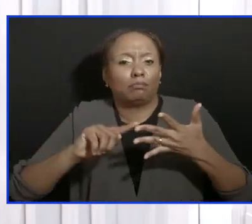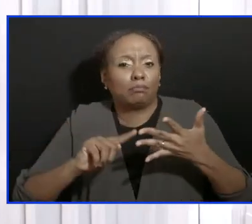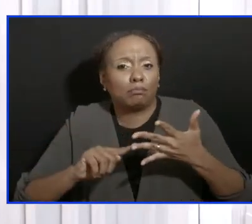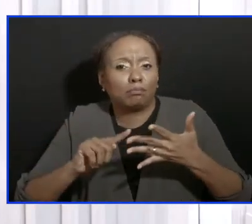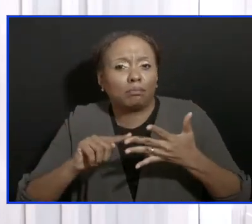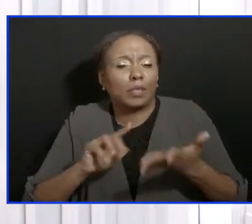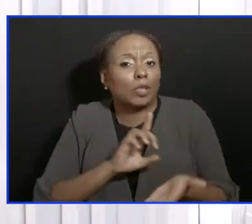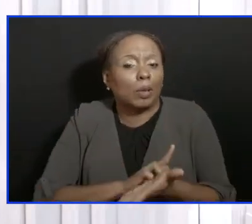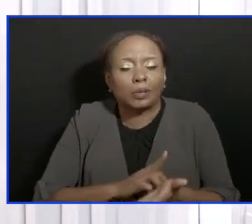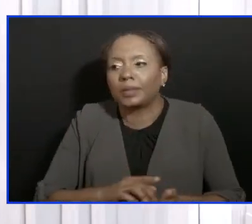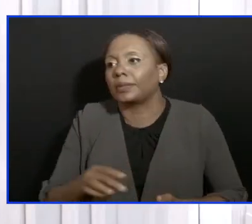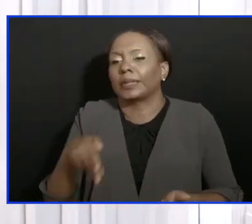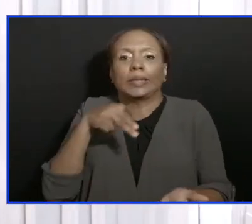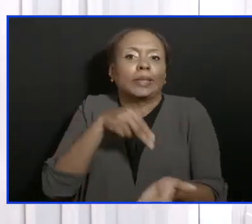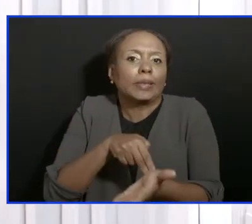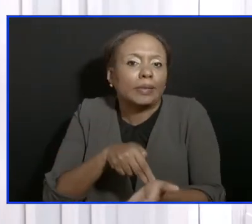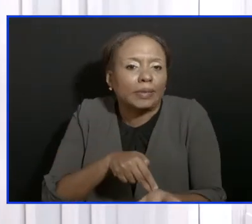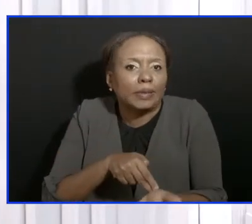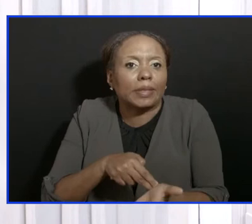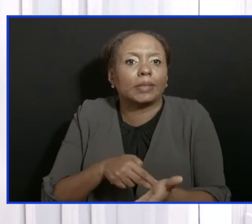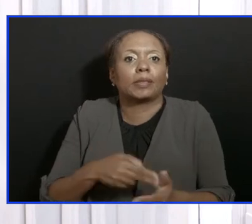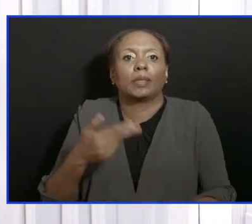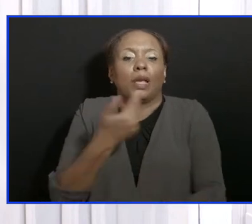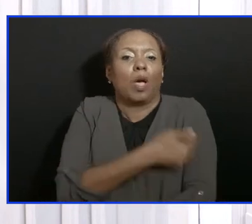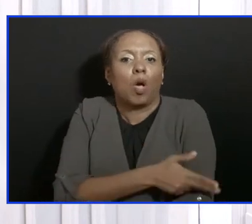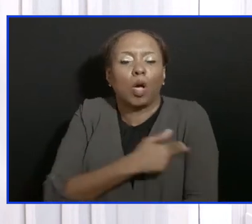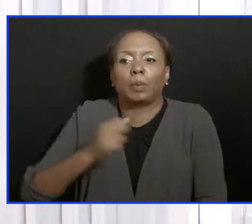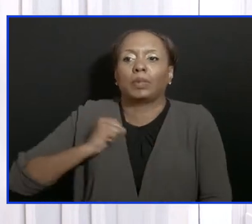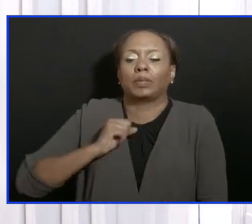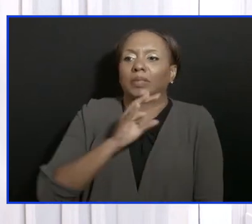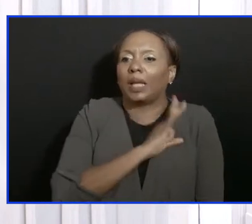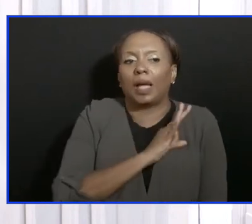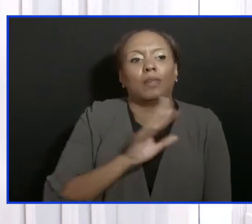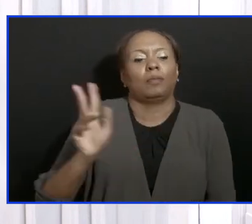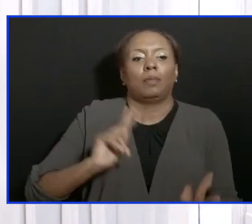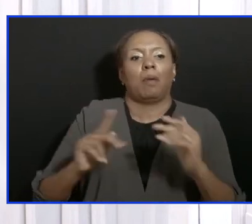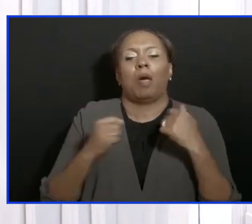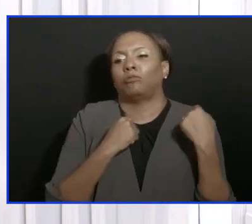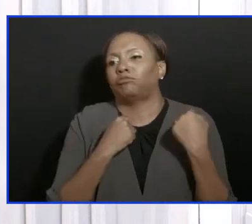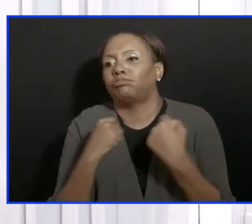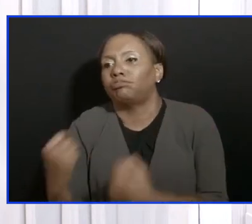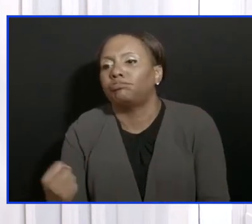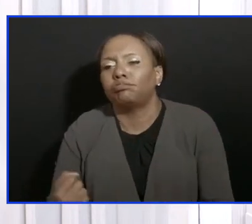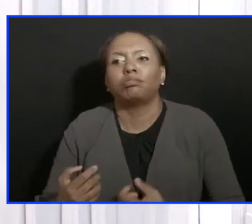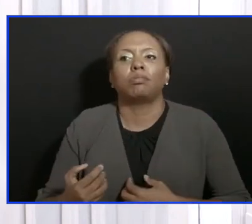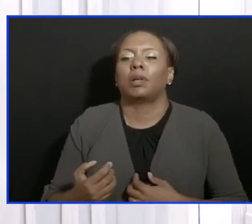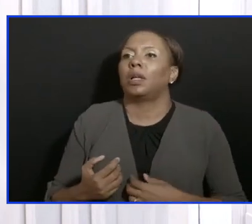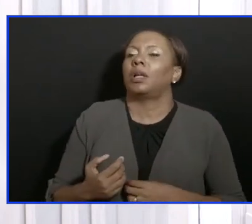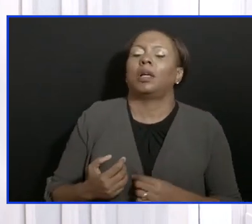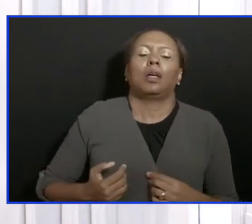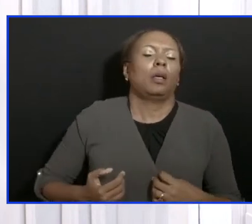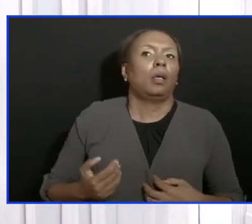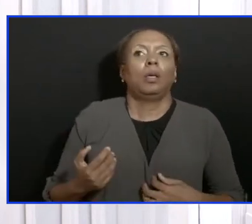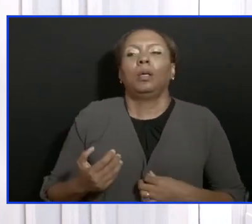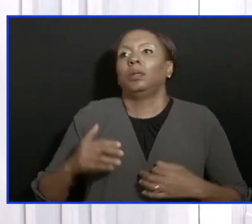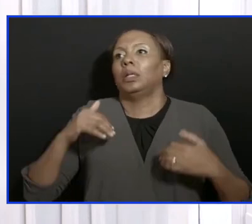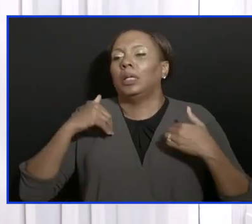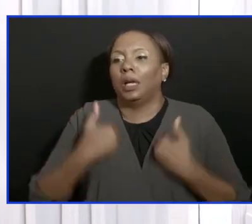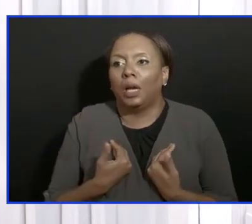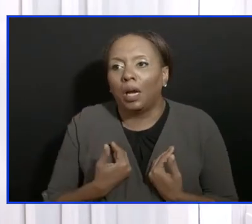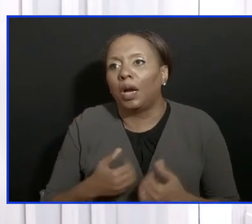doctors and nurses and orderlies. And people doing transport, etc. are working flat, flat, flat out.